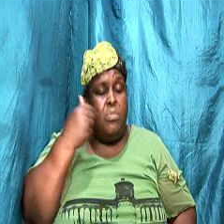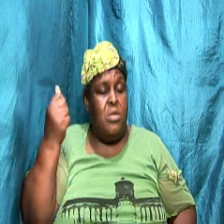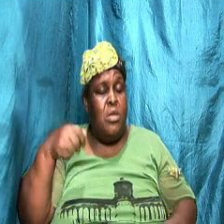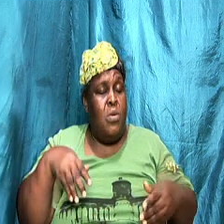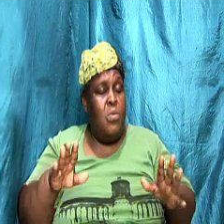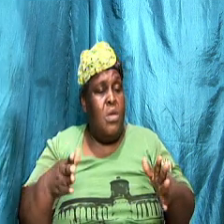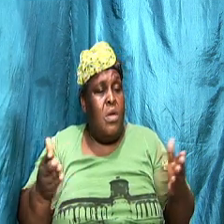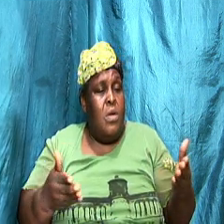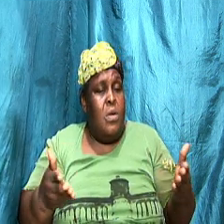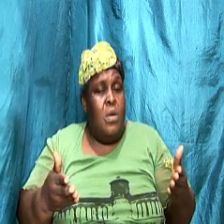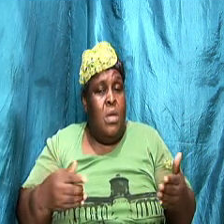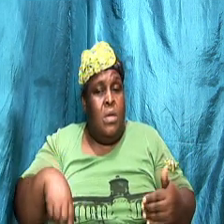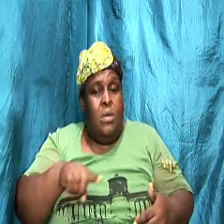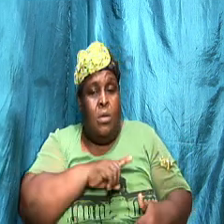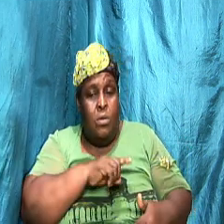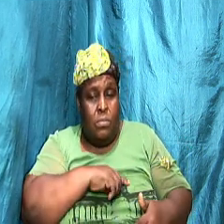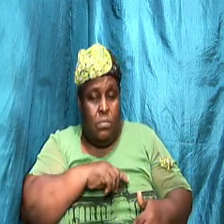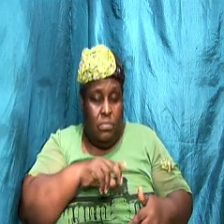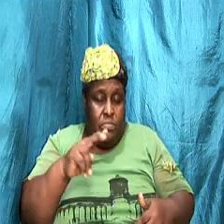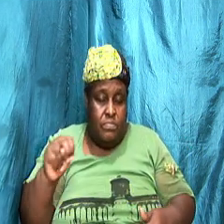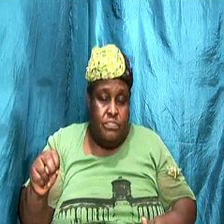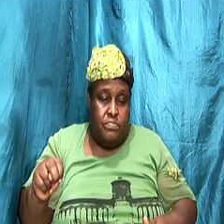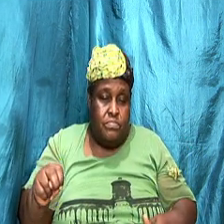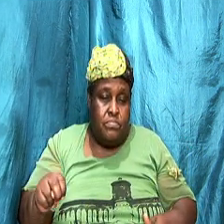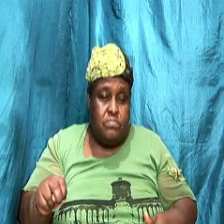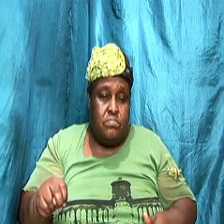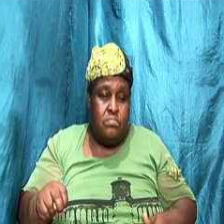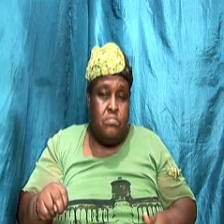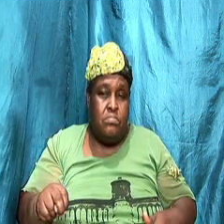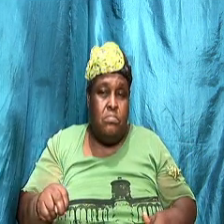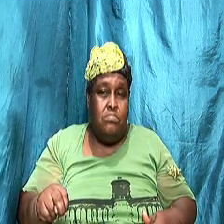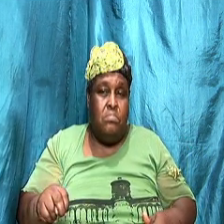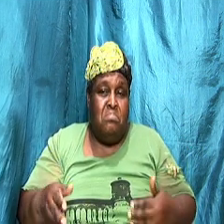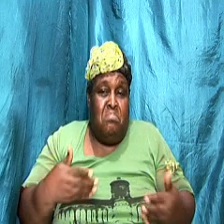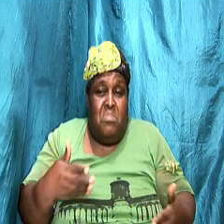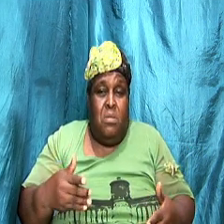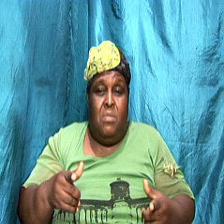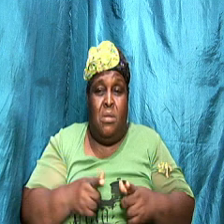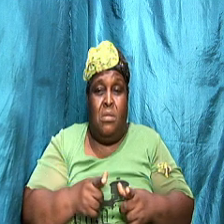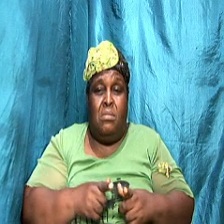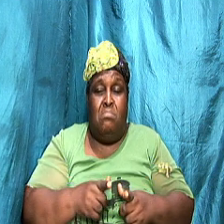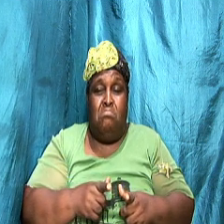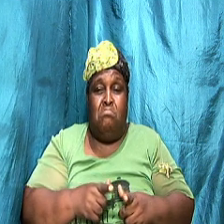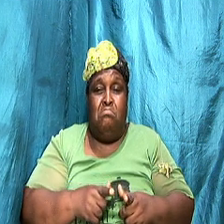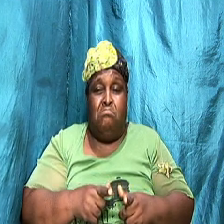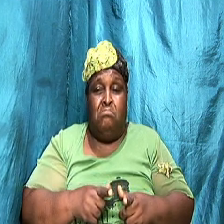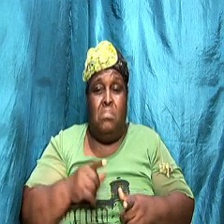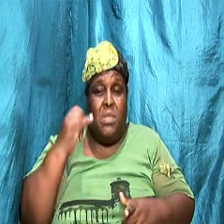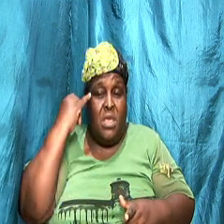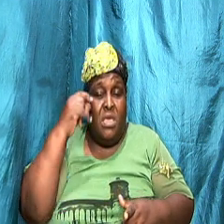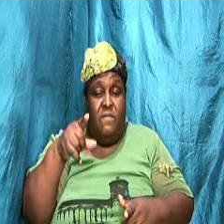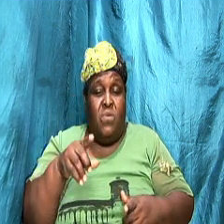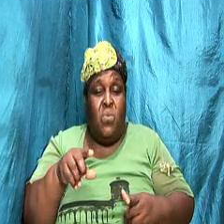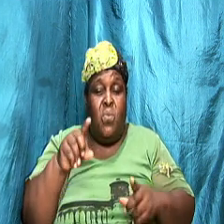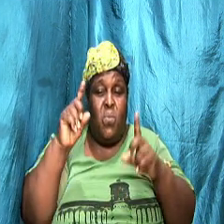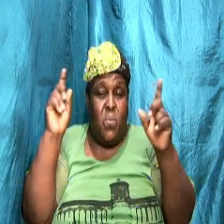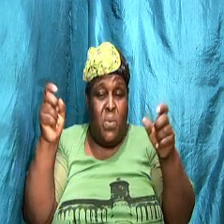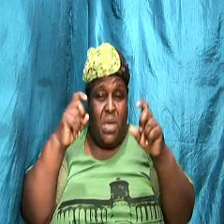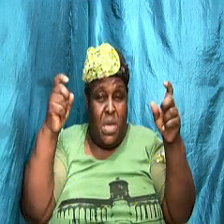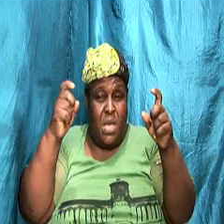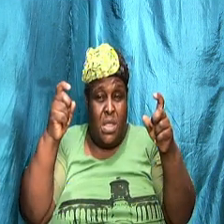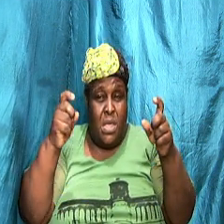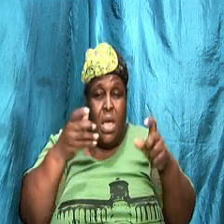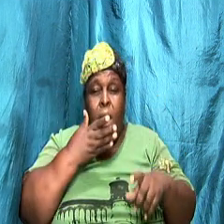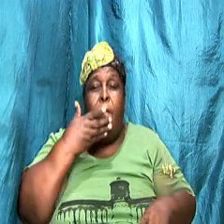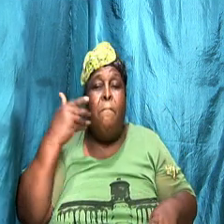it matters little if you win as long as I also win there must be a better